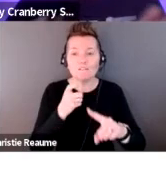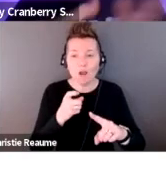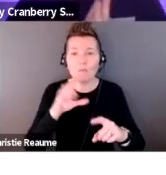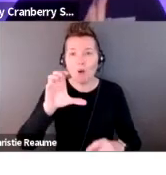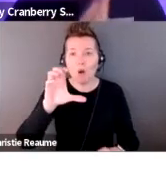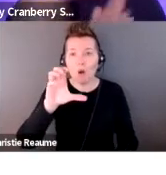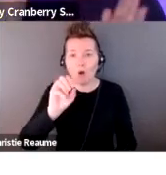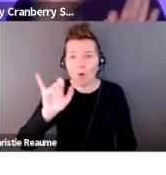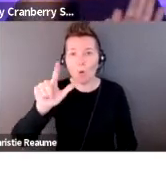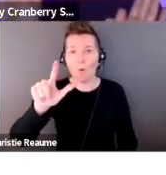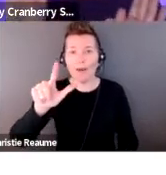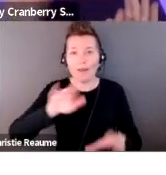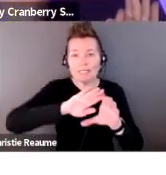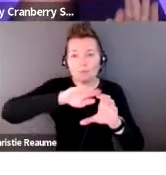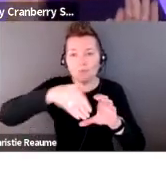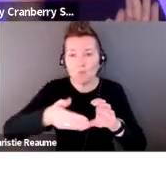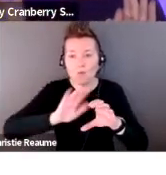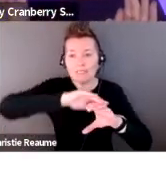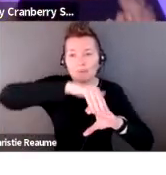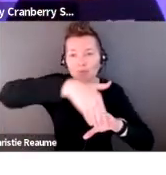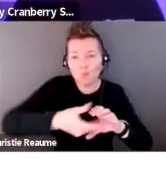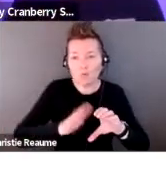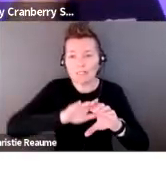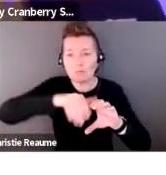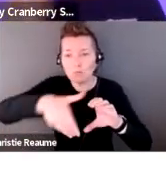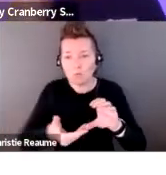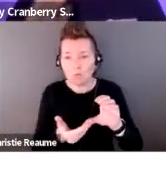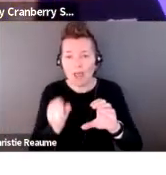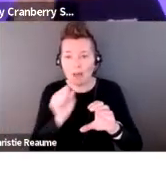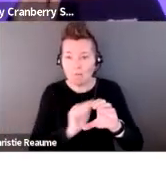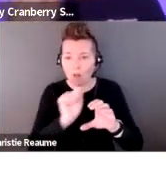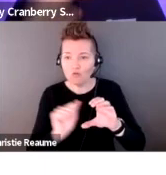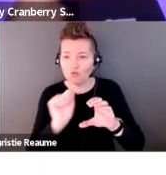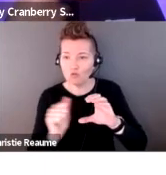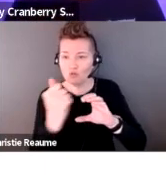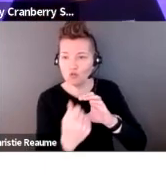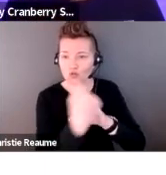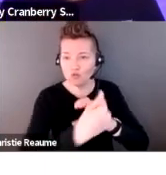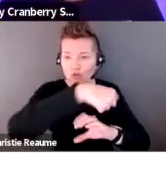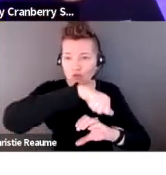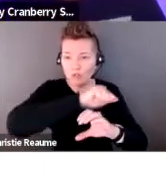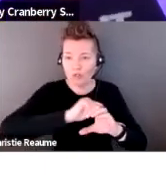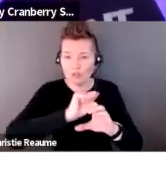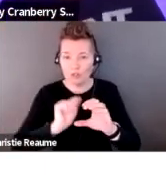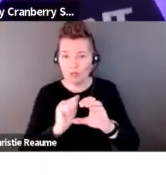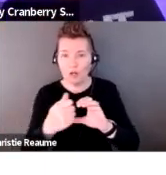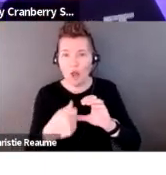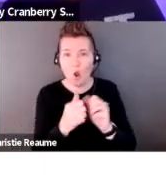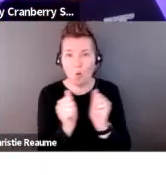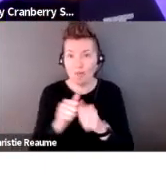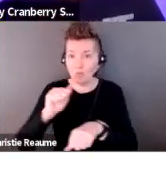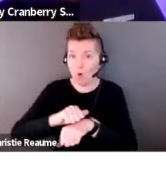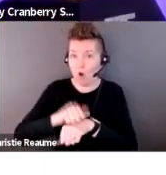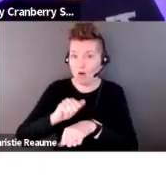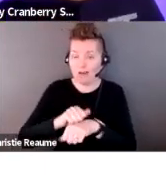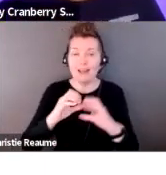smoothed it over and then it's burnished, which is like a polish that I did with a rock. This piece is called cervical